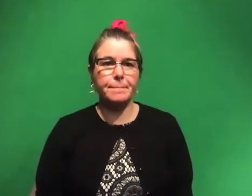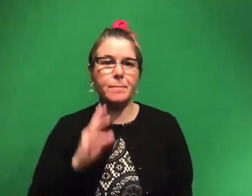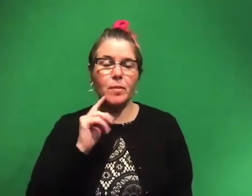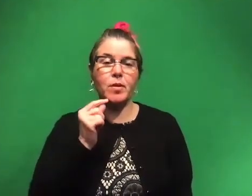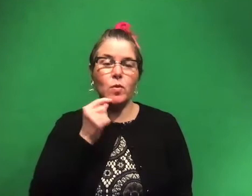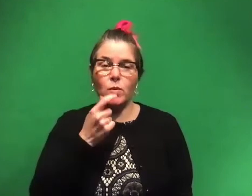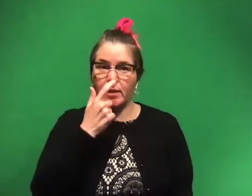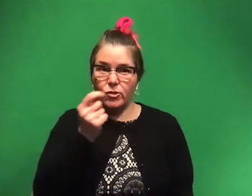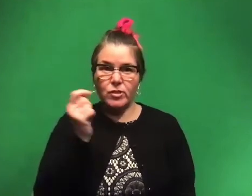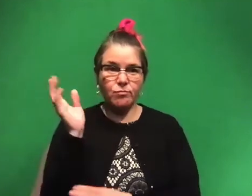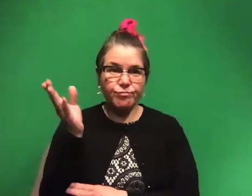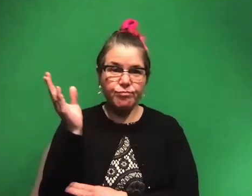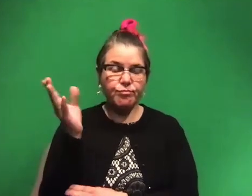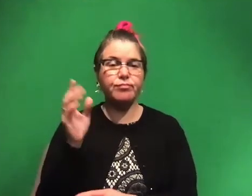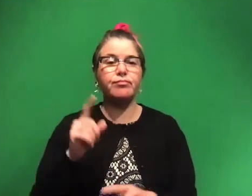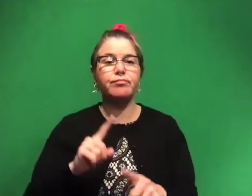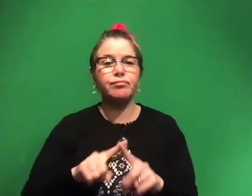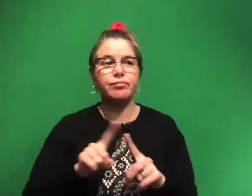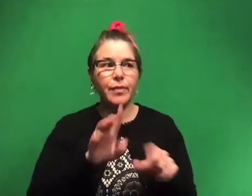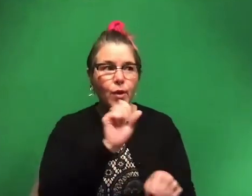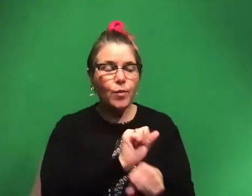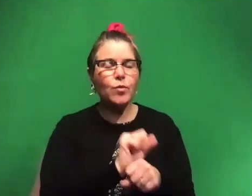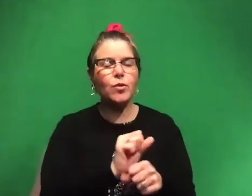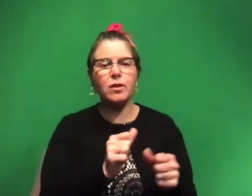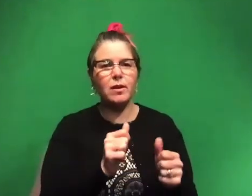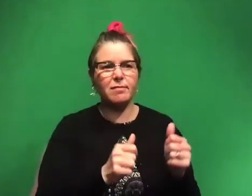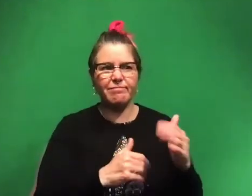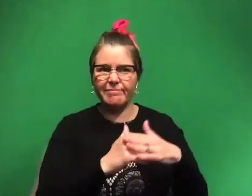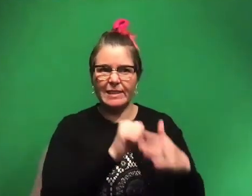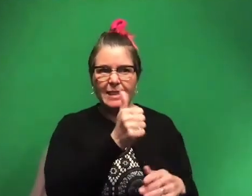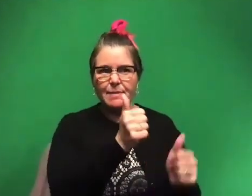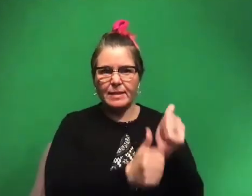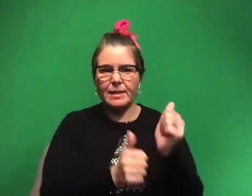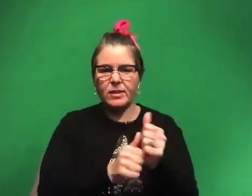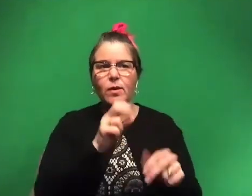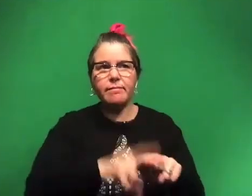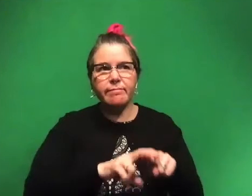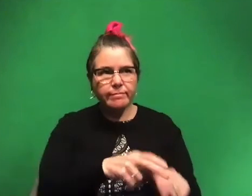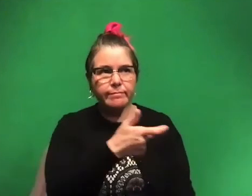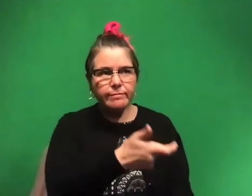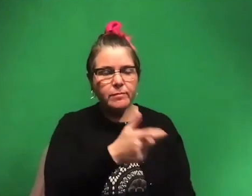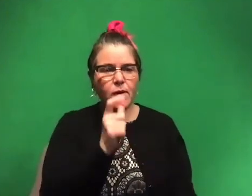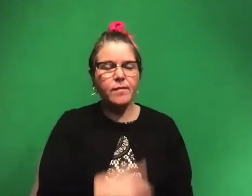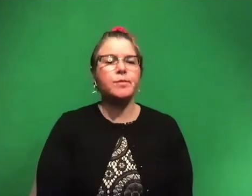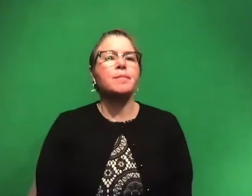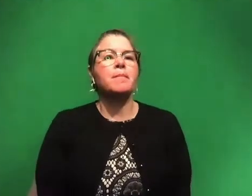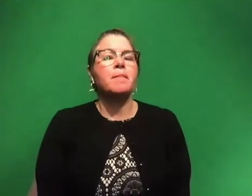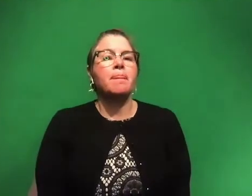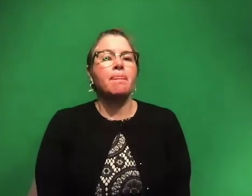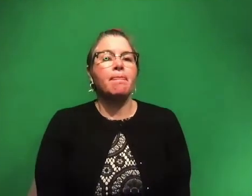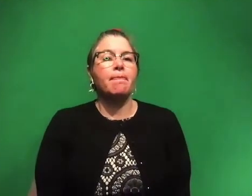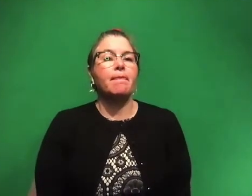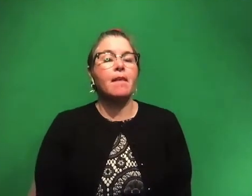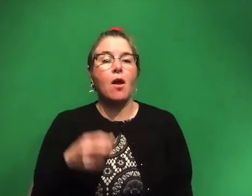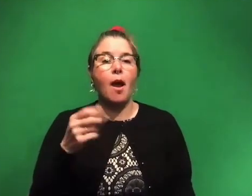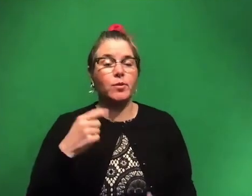interesting talks all about their work. Each one's only 10 minutes long, so it's, you don't need to sit for too long. Um, and, uh, you can, you have the opportunity